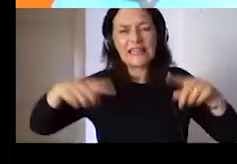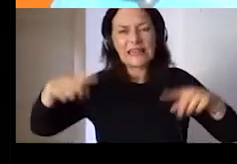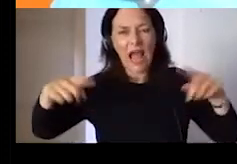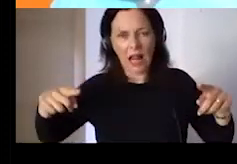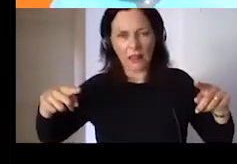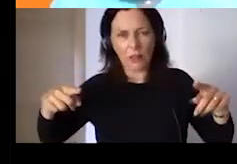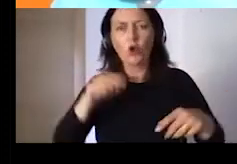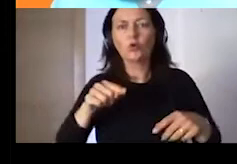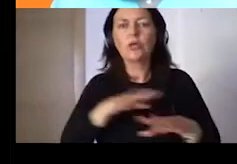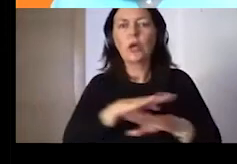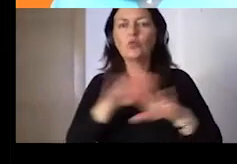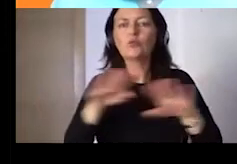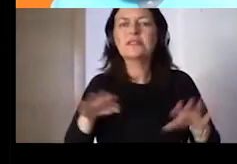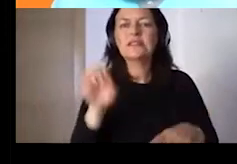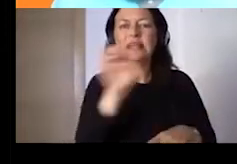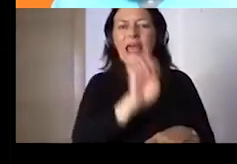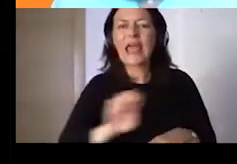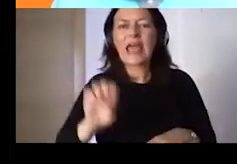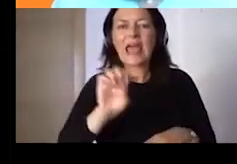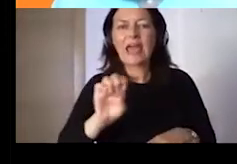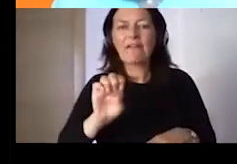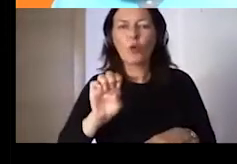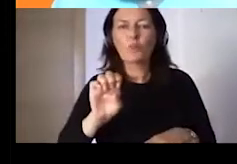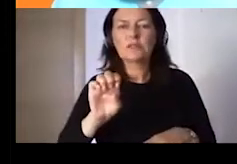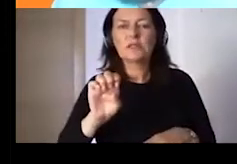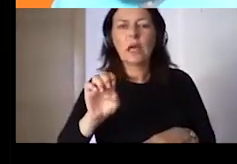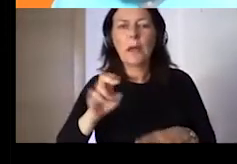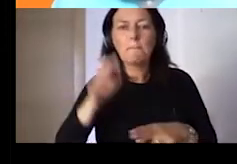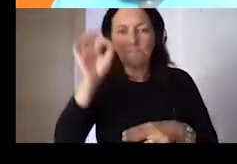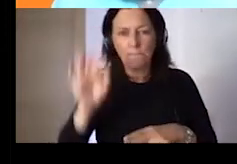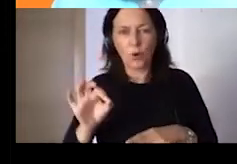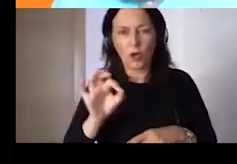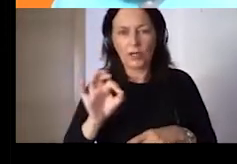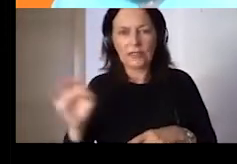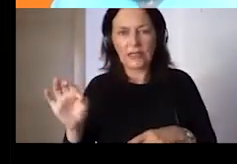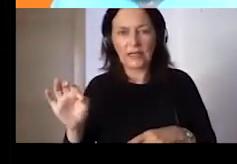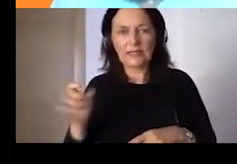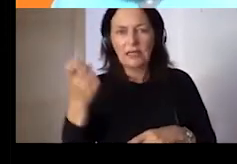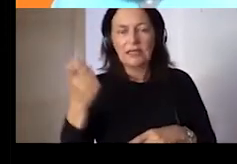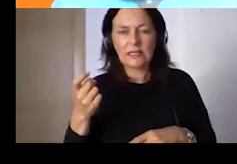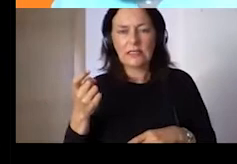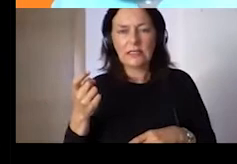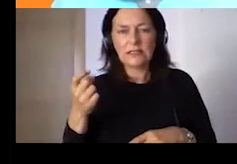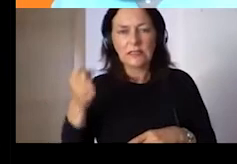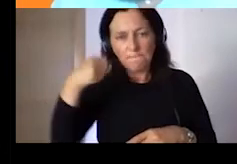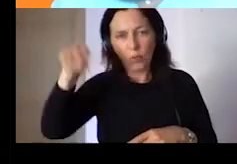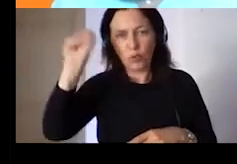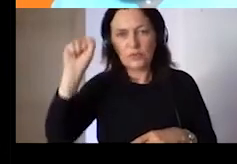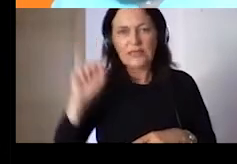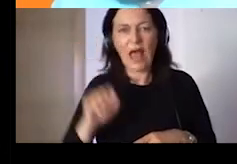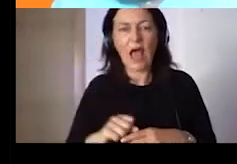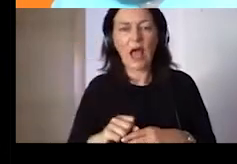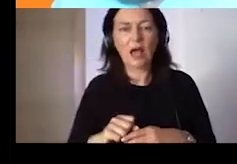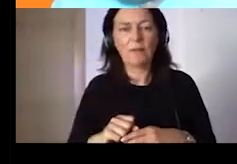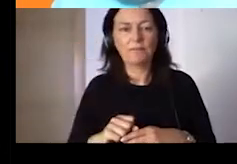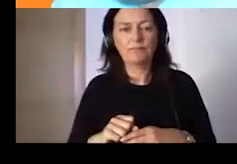glad to share with you today a good news from yesterday that I've just been elected as the chair of